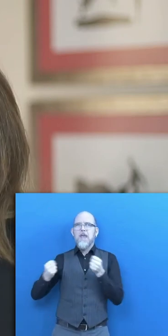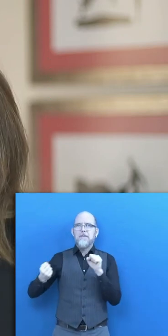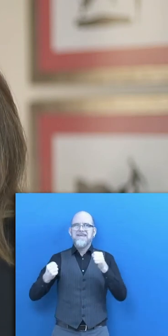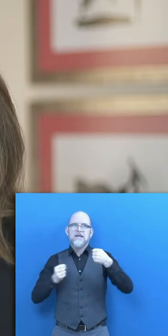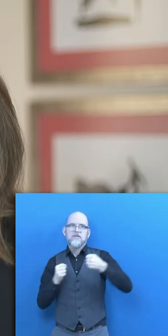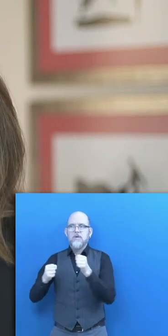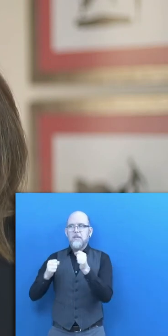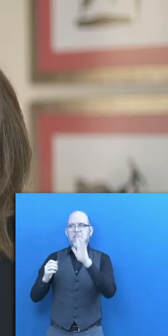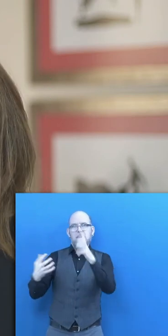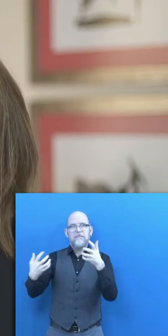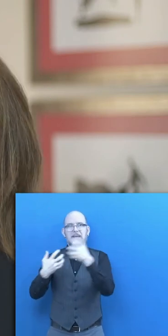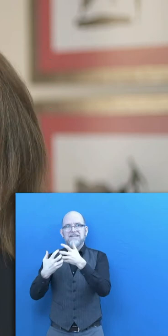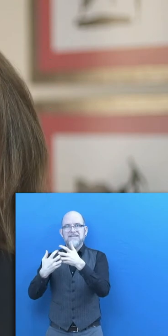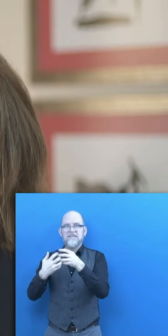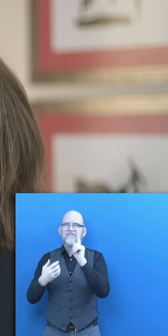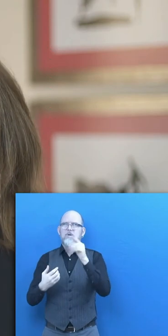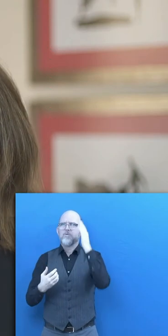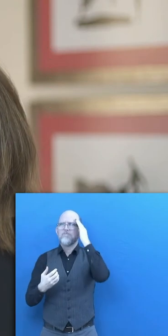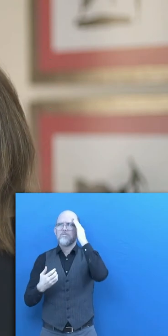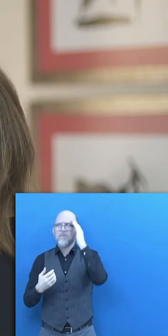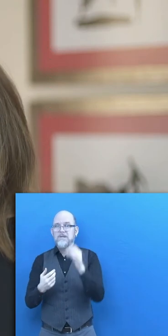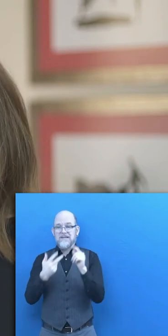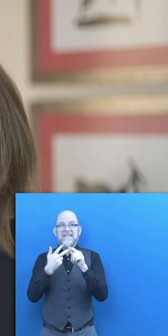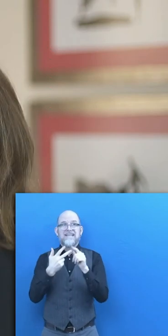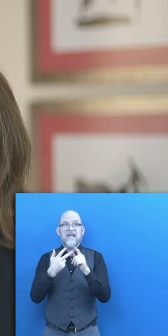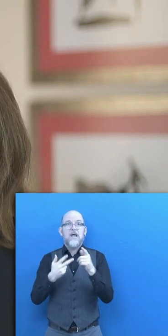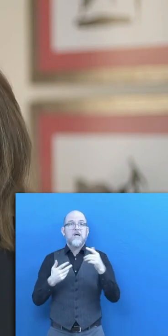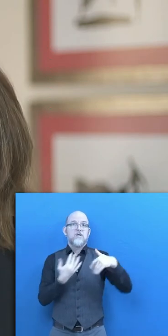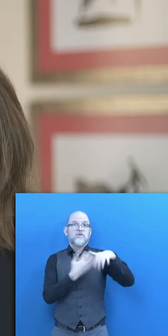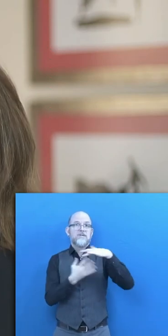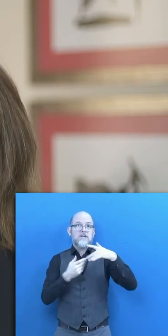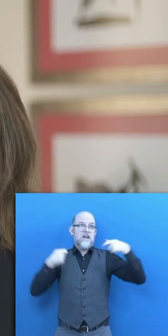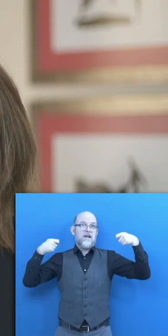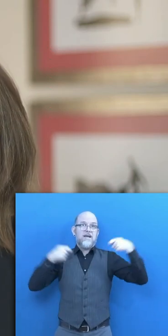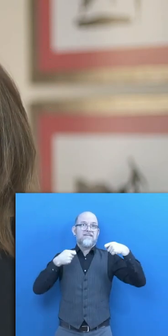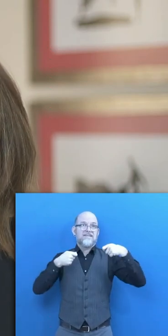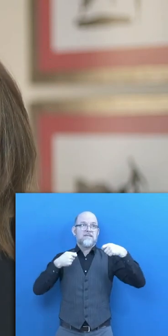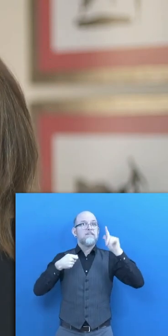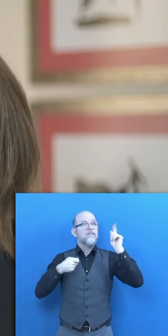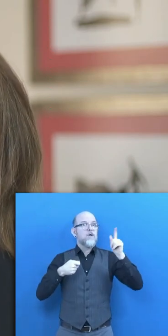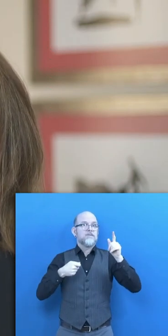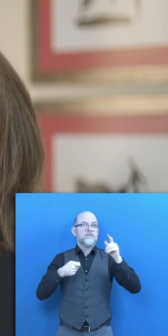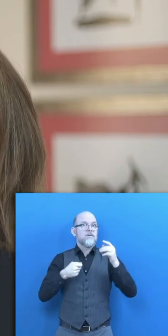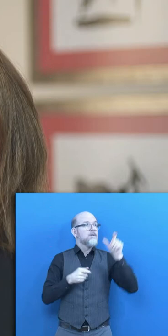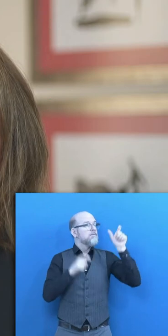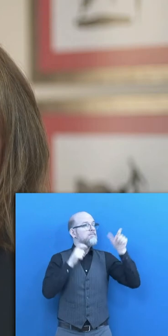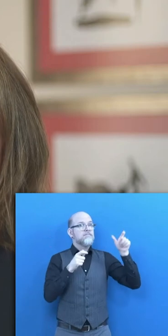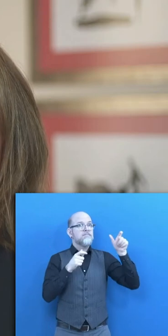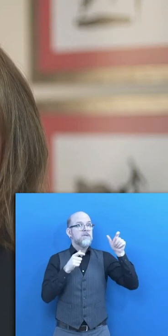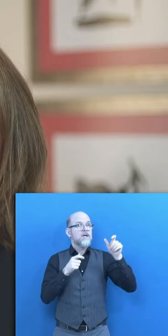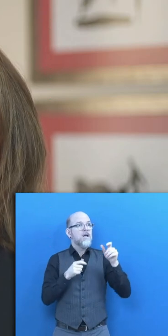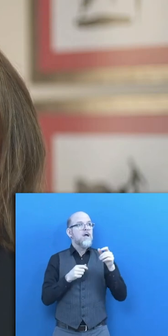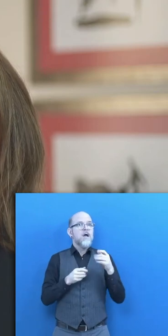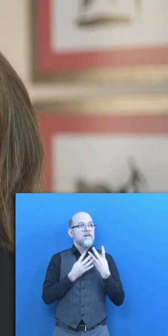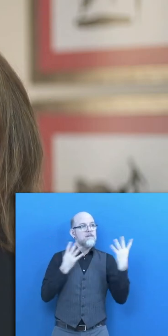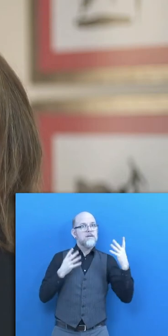requirements. And thirdly, we need social investment. This initiative has a high positive